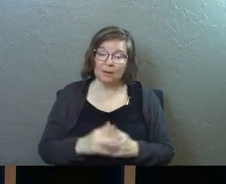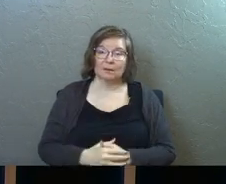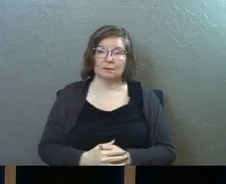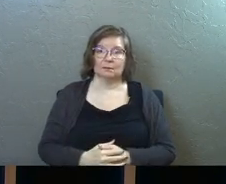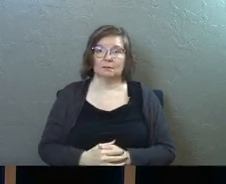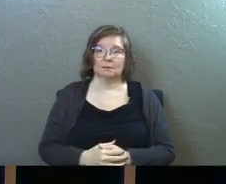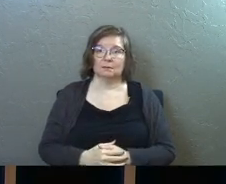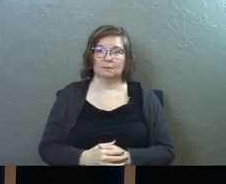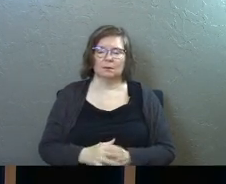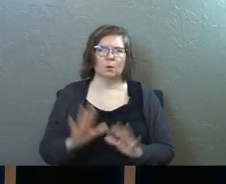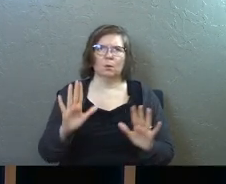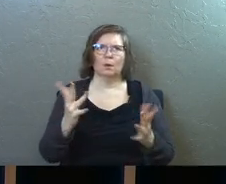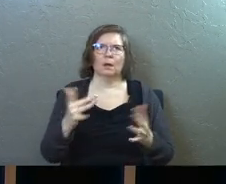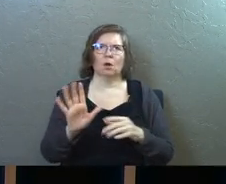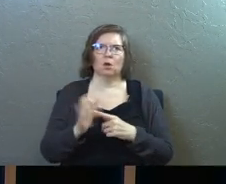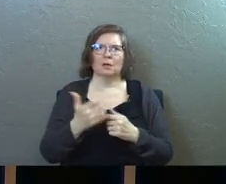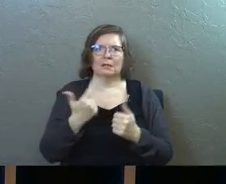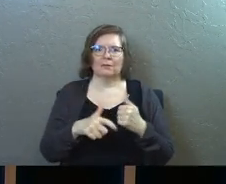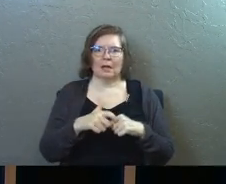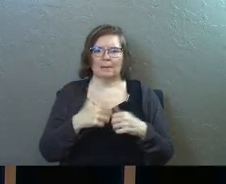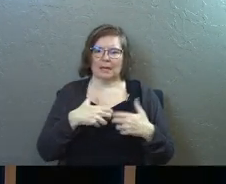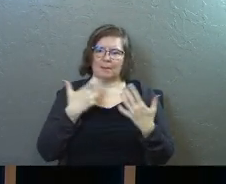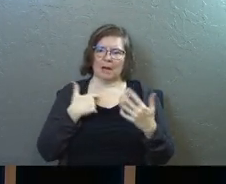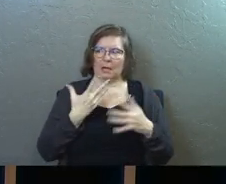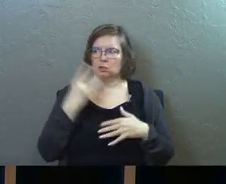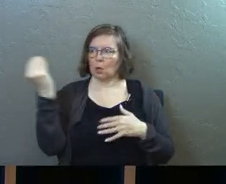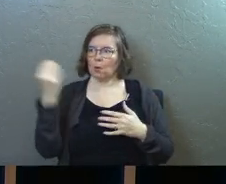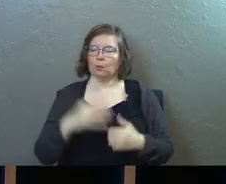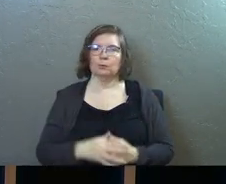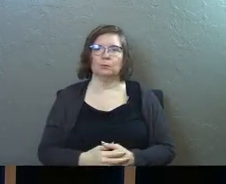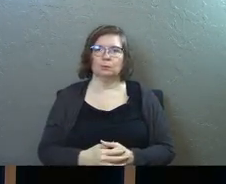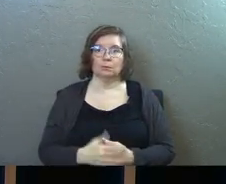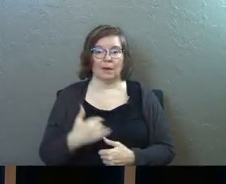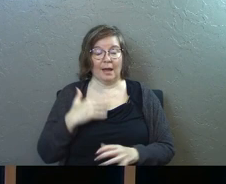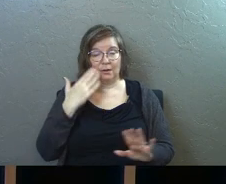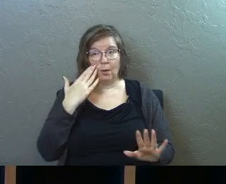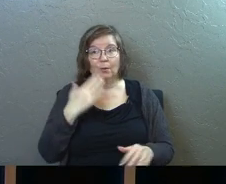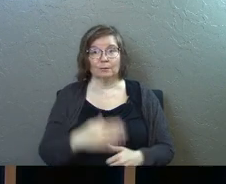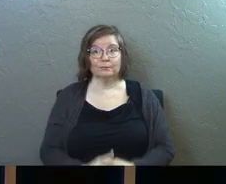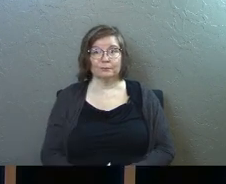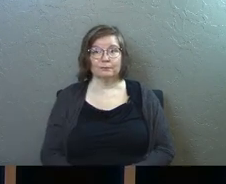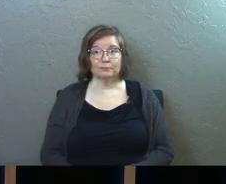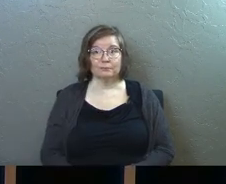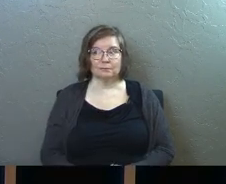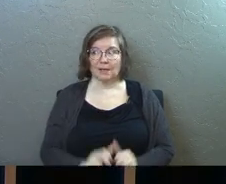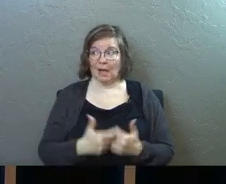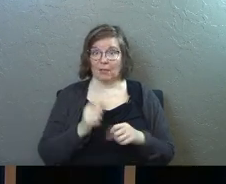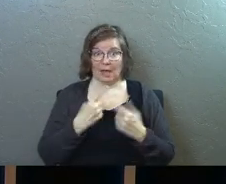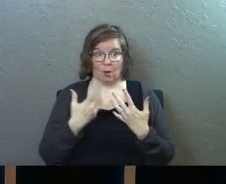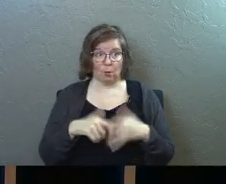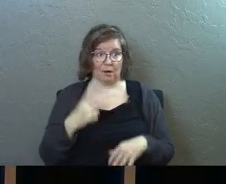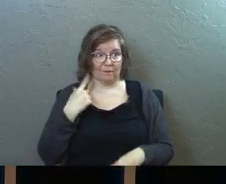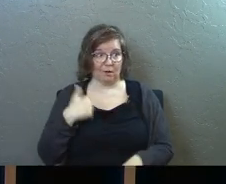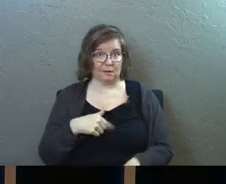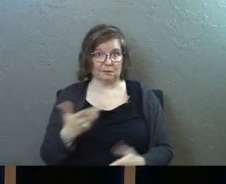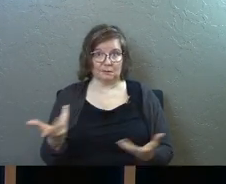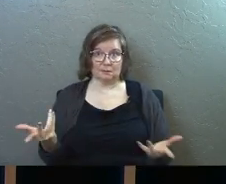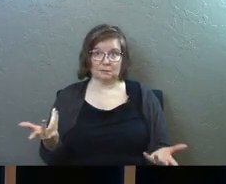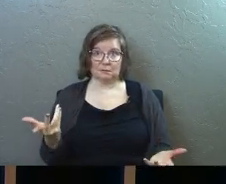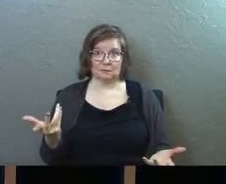wait a second our culture is every time I get mad I just go I know how's that working for us